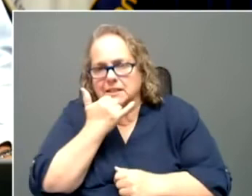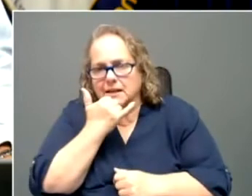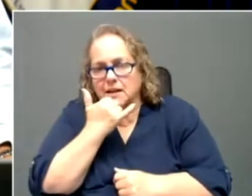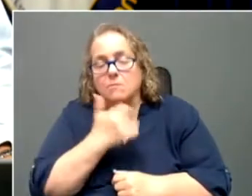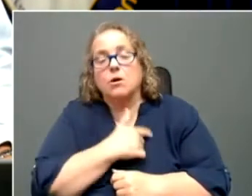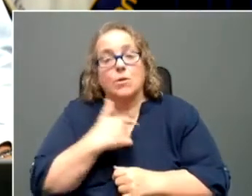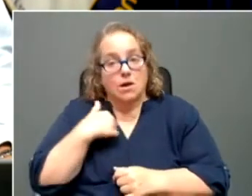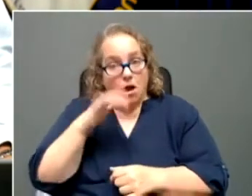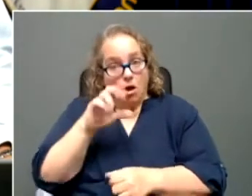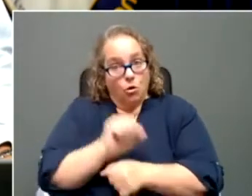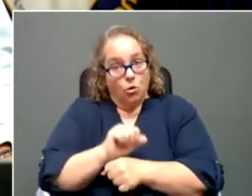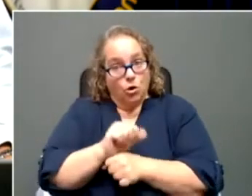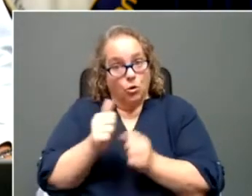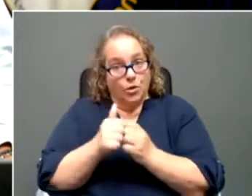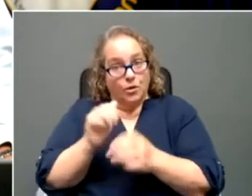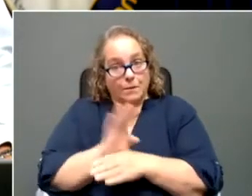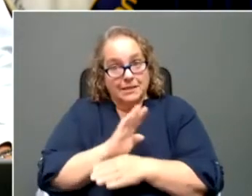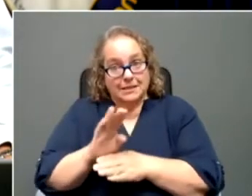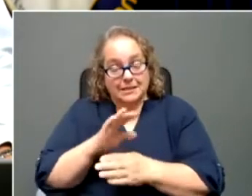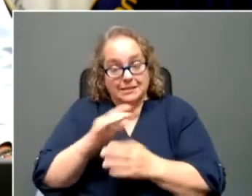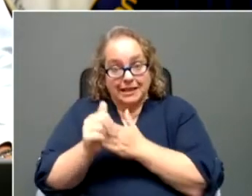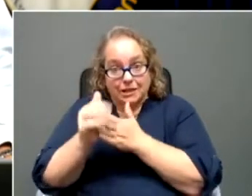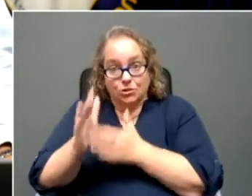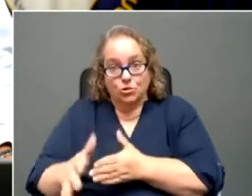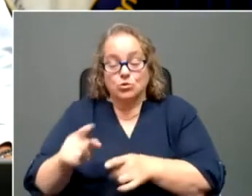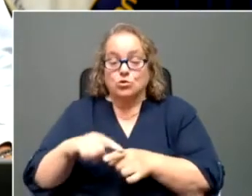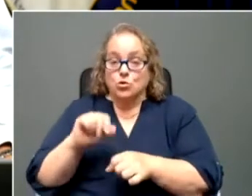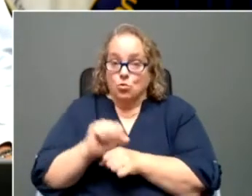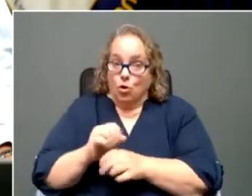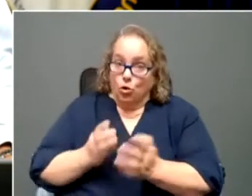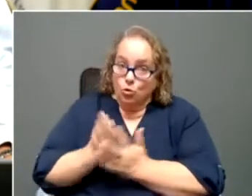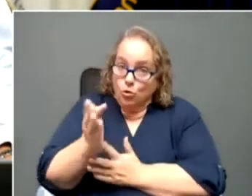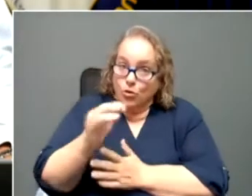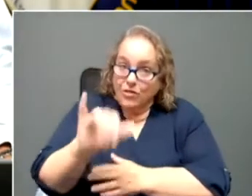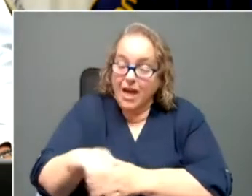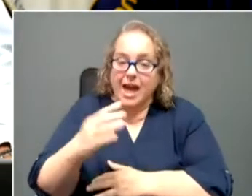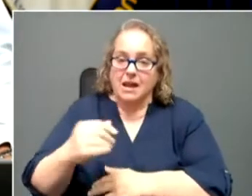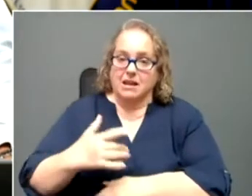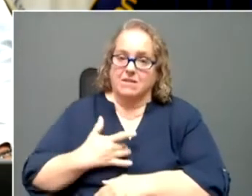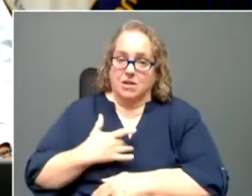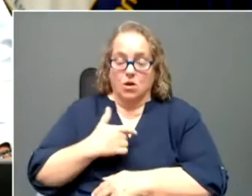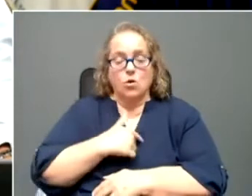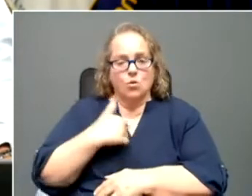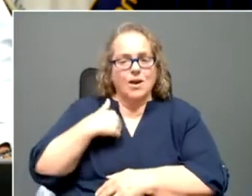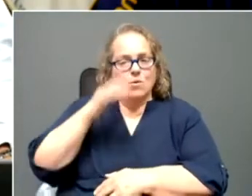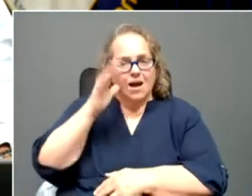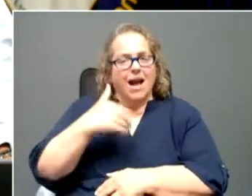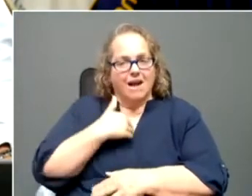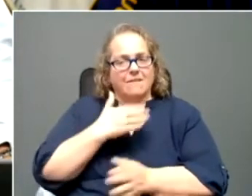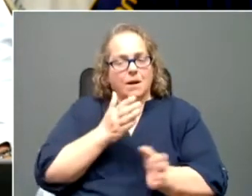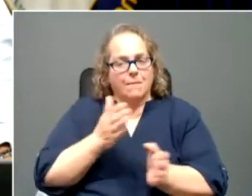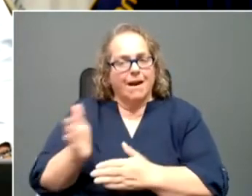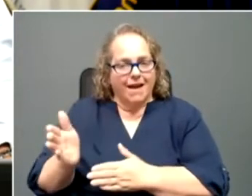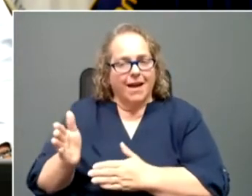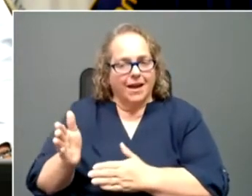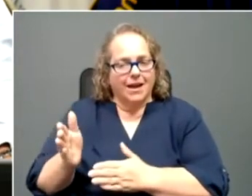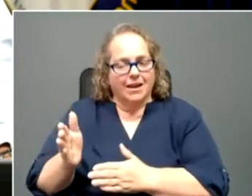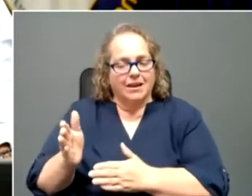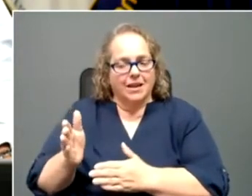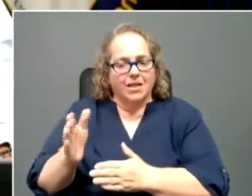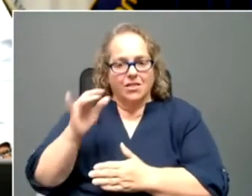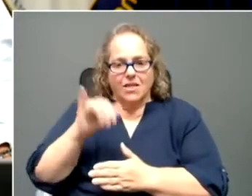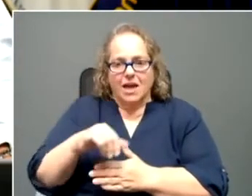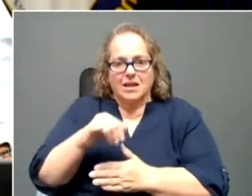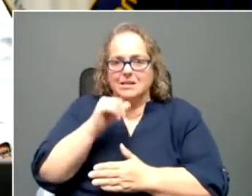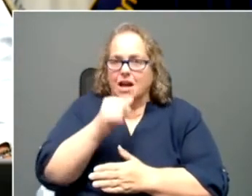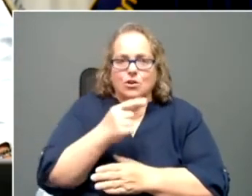uh, with business leaders, uh, to to work through this and believe that we're going to have a plan that's not a, uh, a red plan or